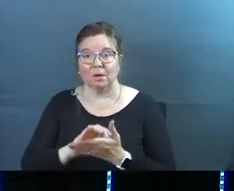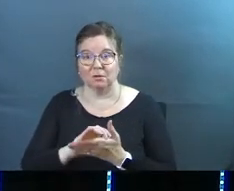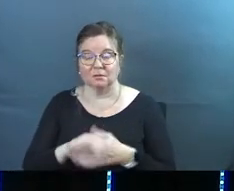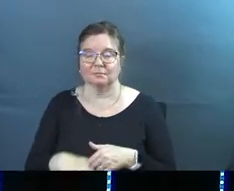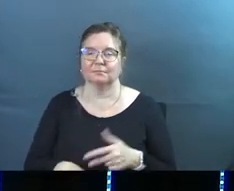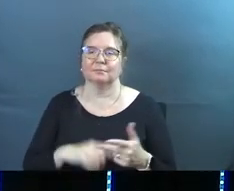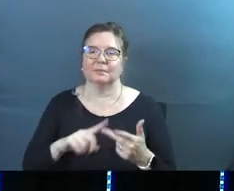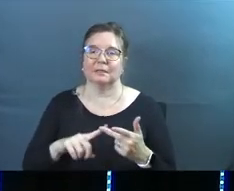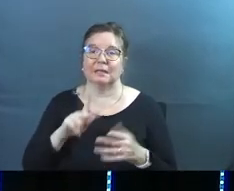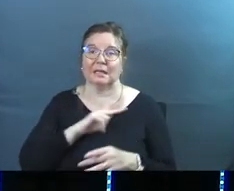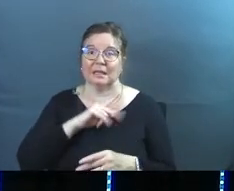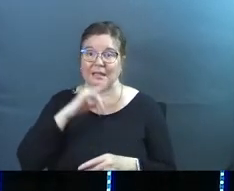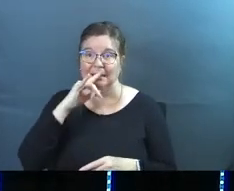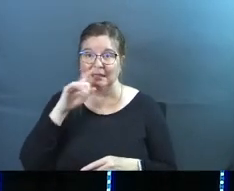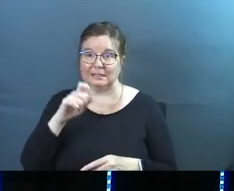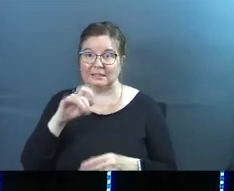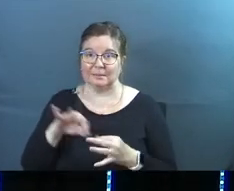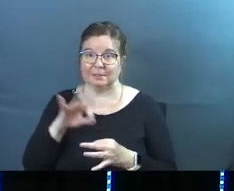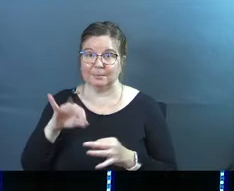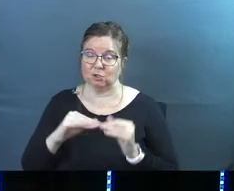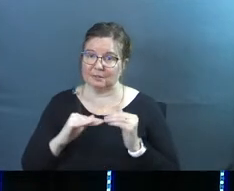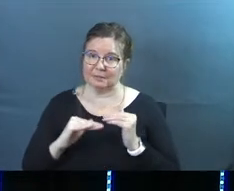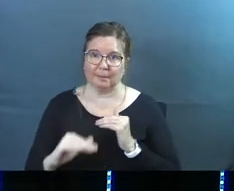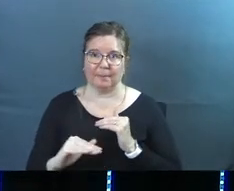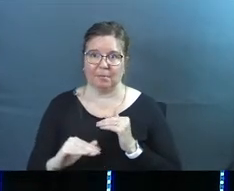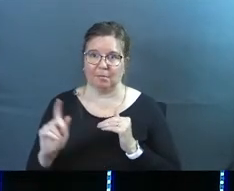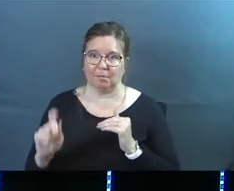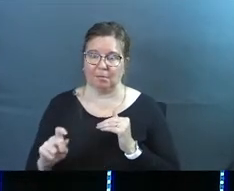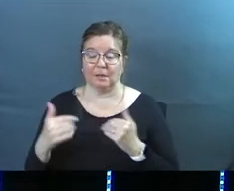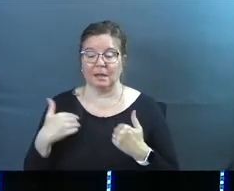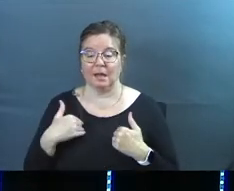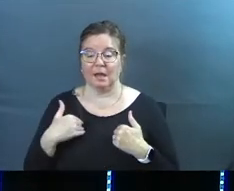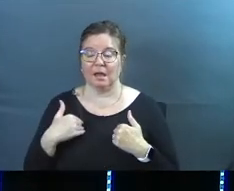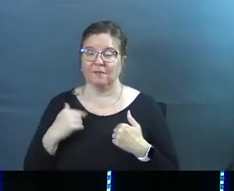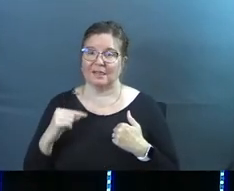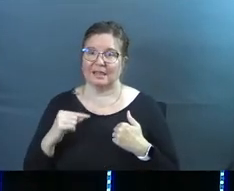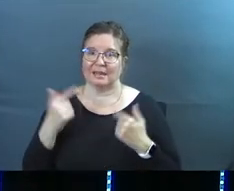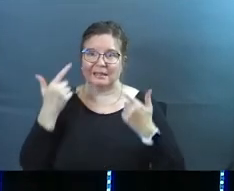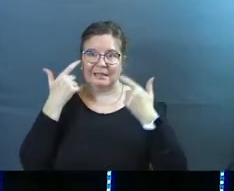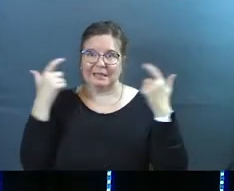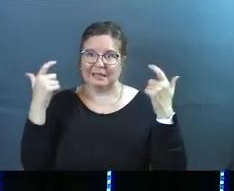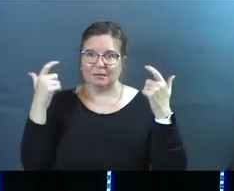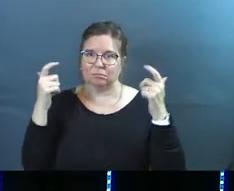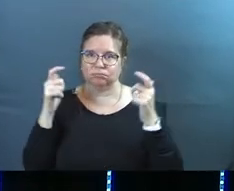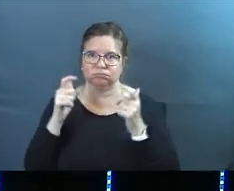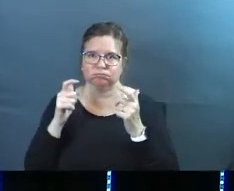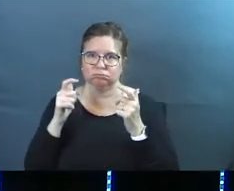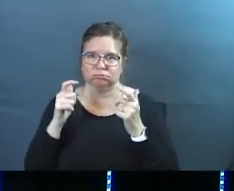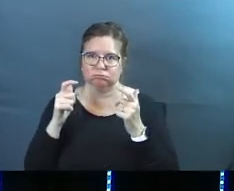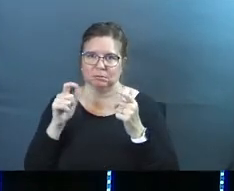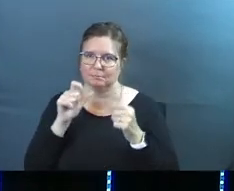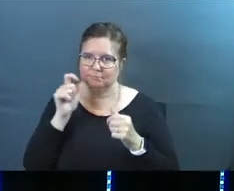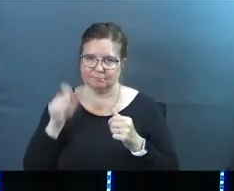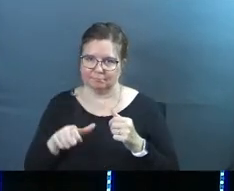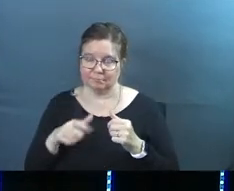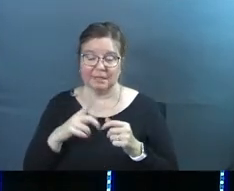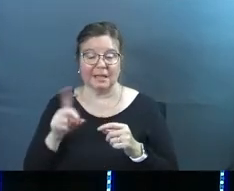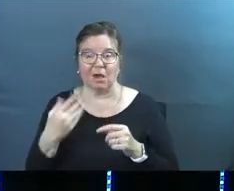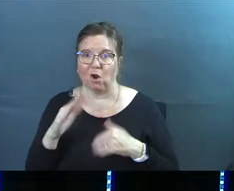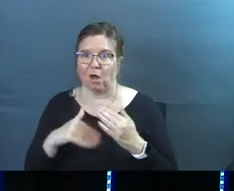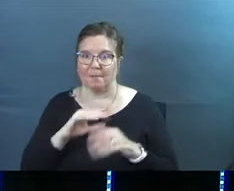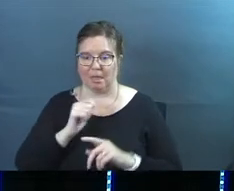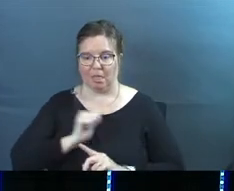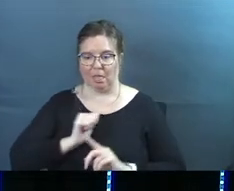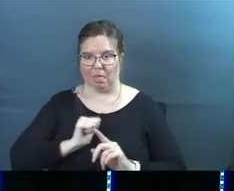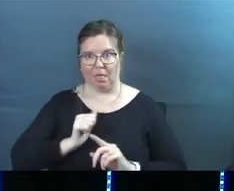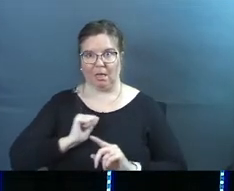kids need to be spiritually stable. They need to have very little ego as a person. It can't all be